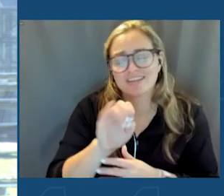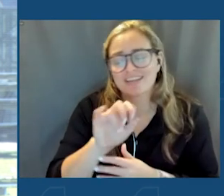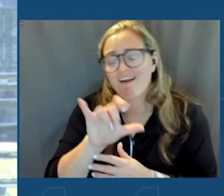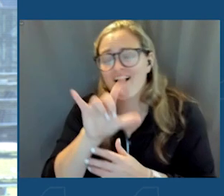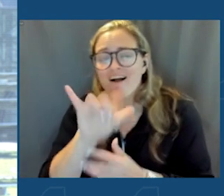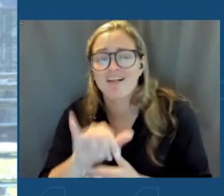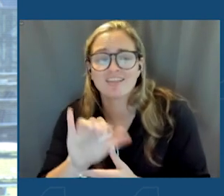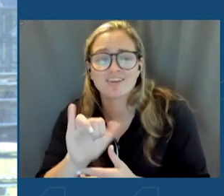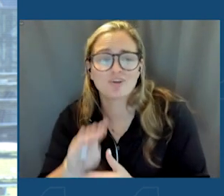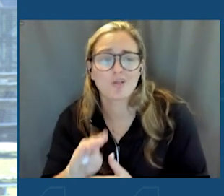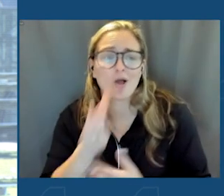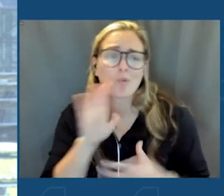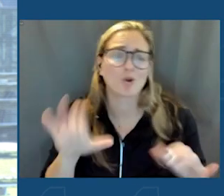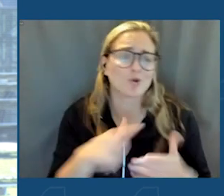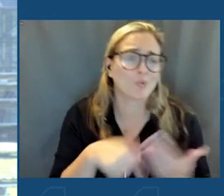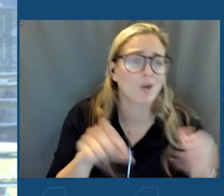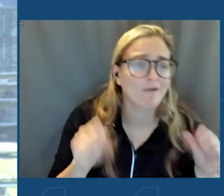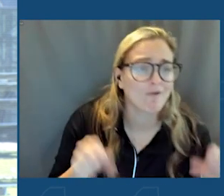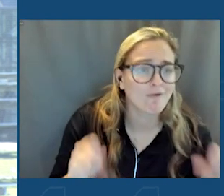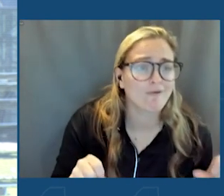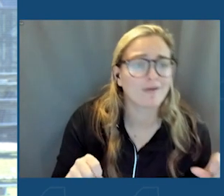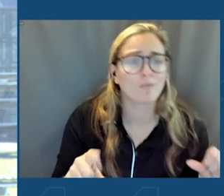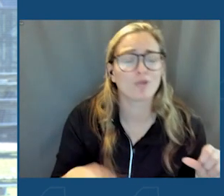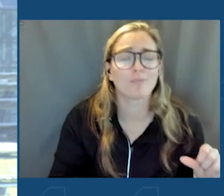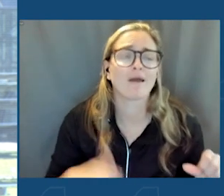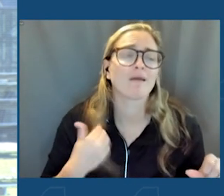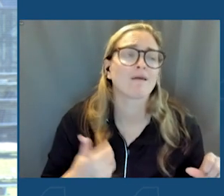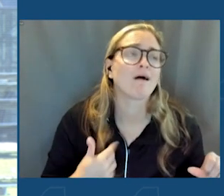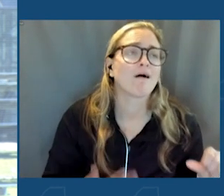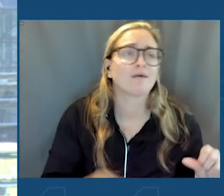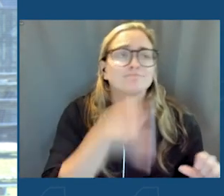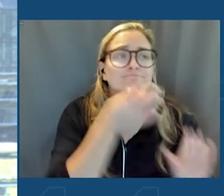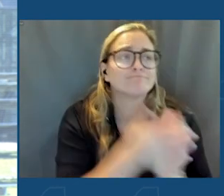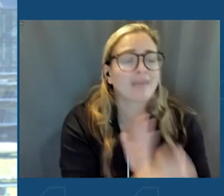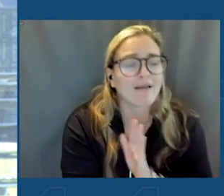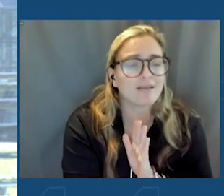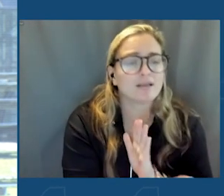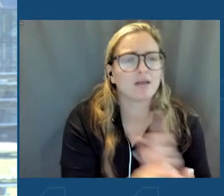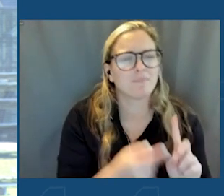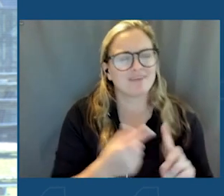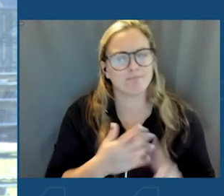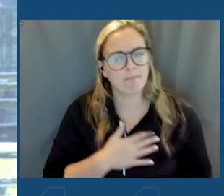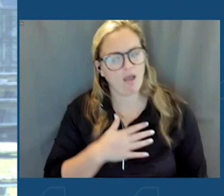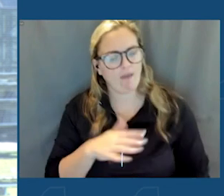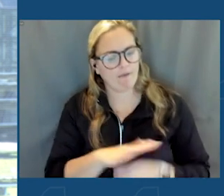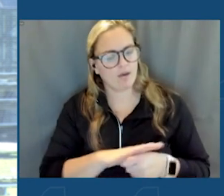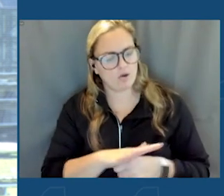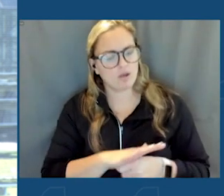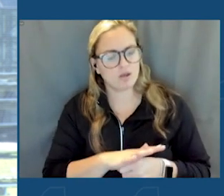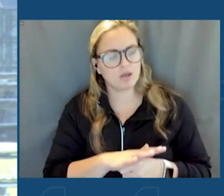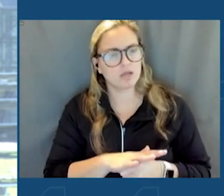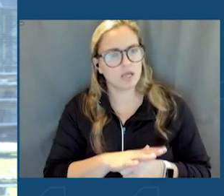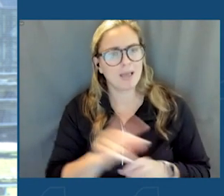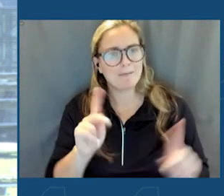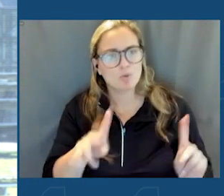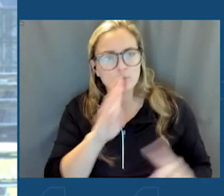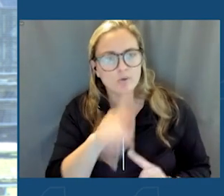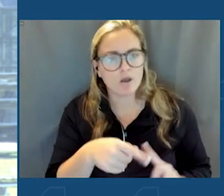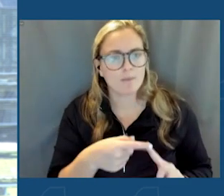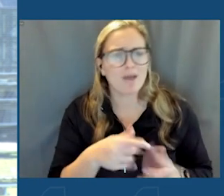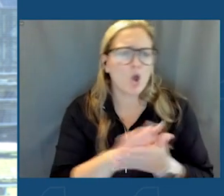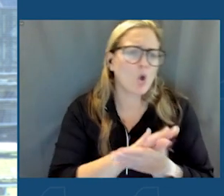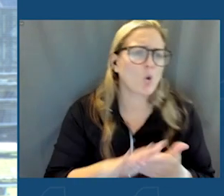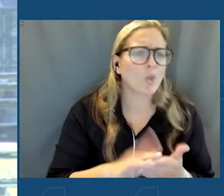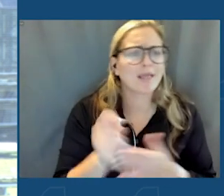do what I could with my young talents. But also, I come from an area where, when people talk about, you know, clean air, clean